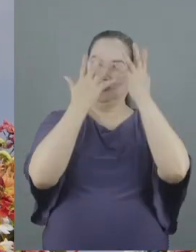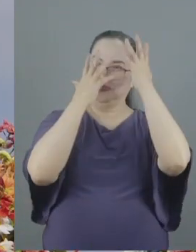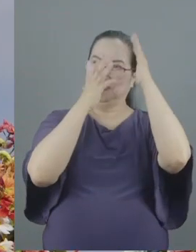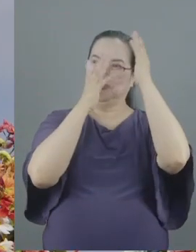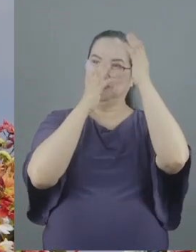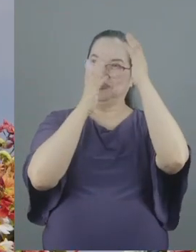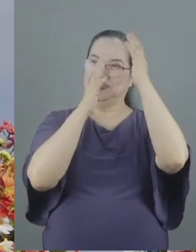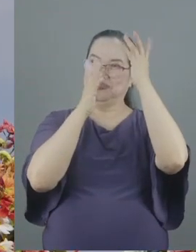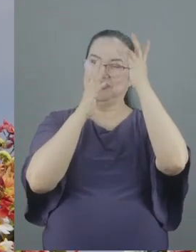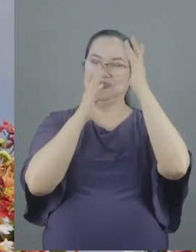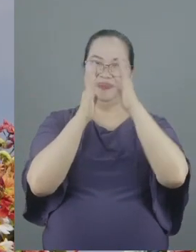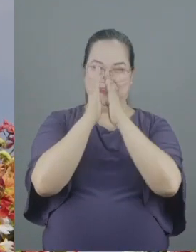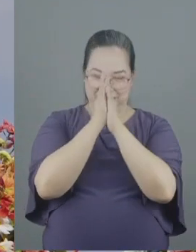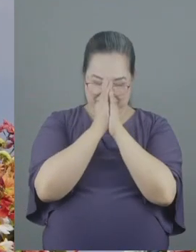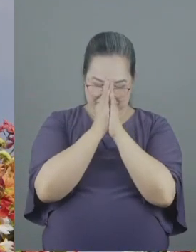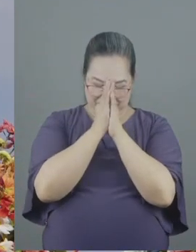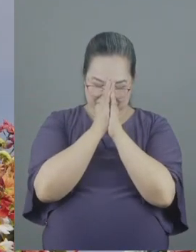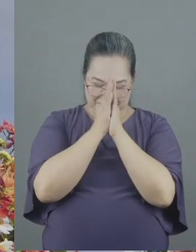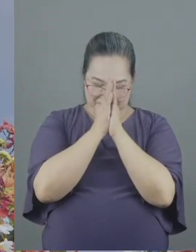let's pray